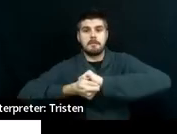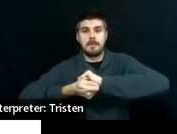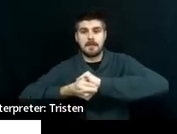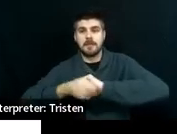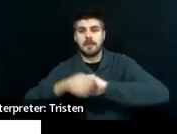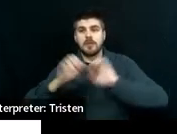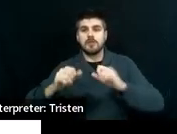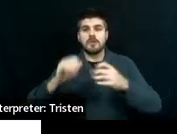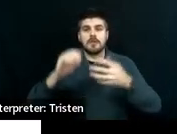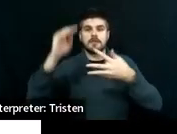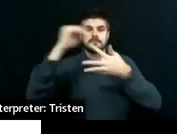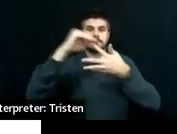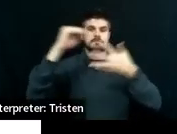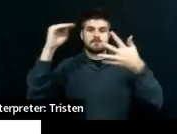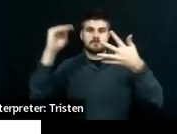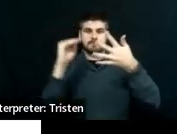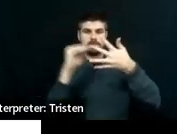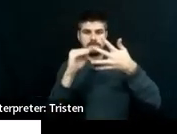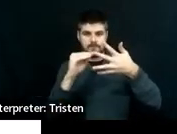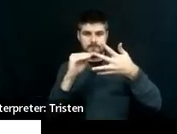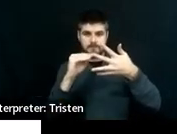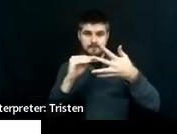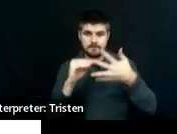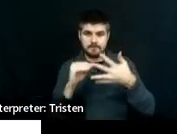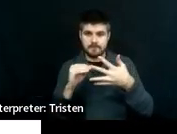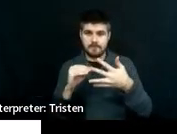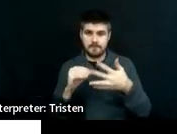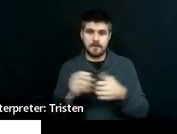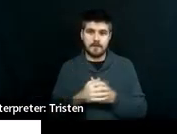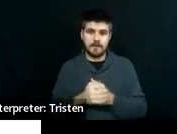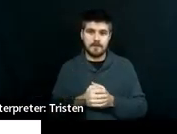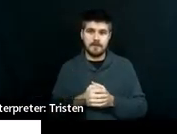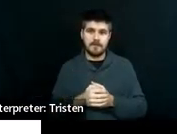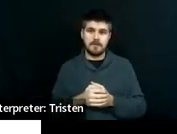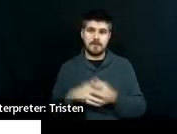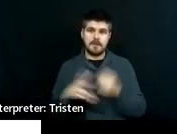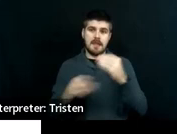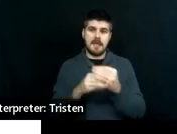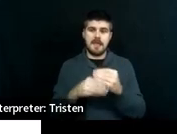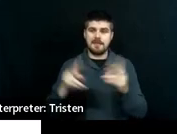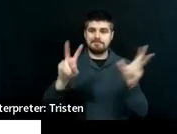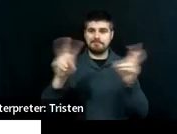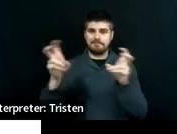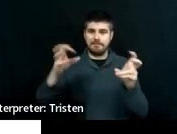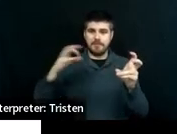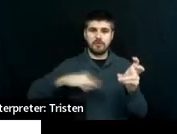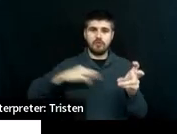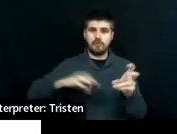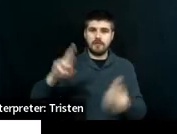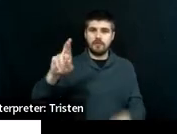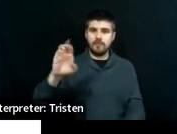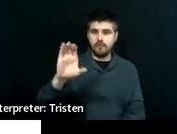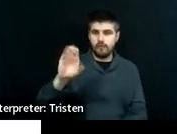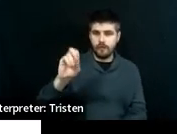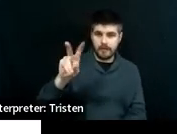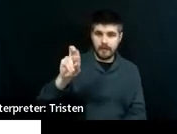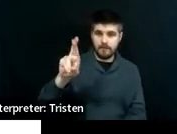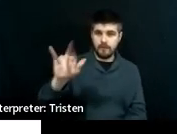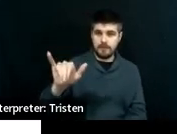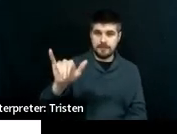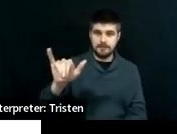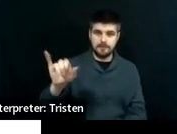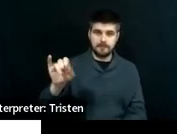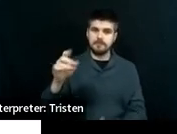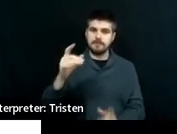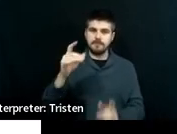to 10th grade if that's when he's taking it. And then you can put credit recovery or something like that next to it so that the team